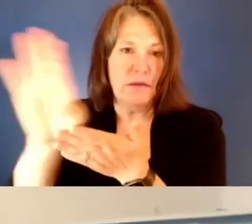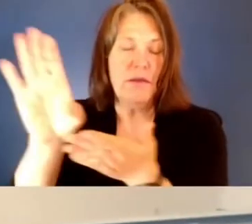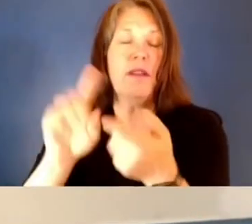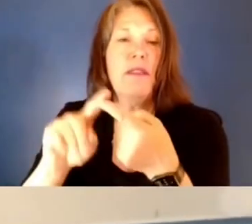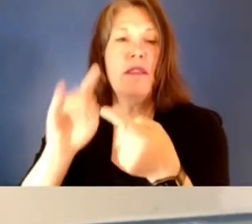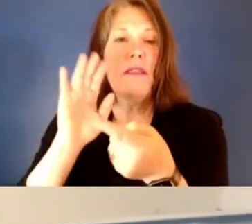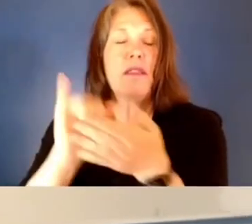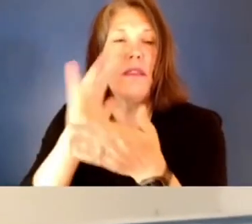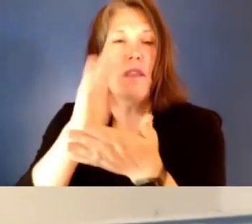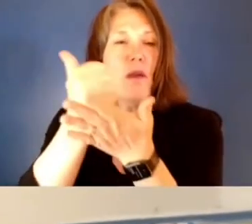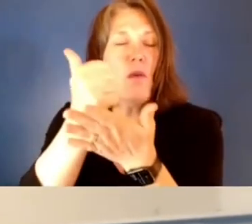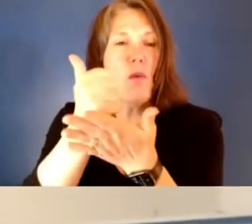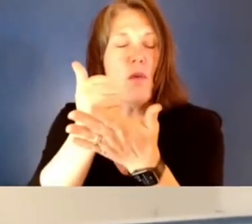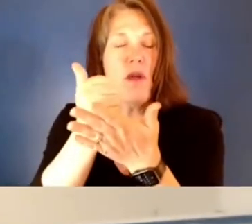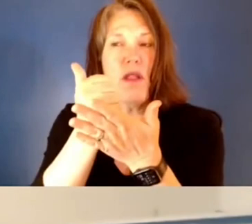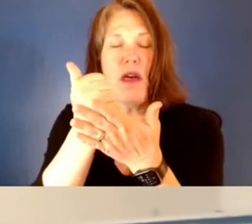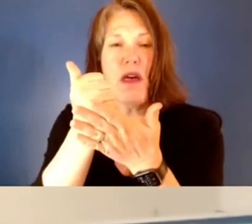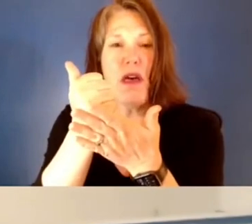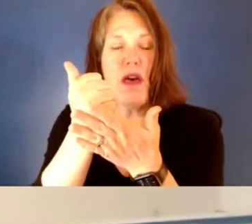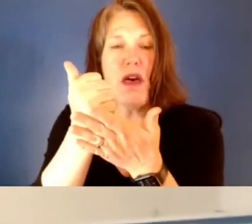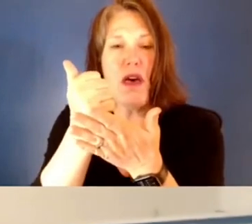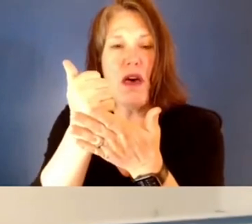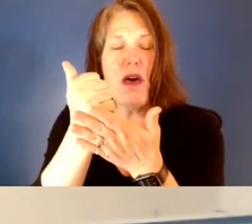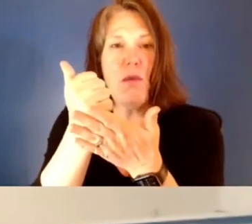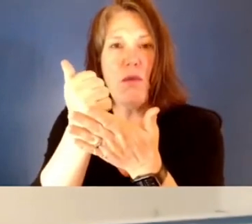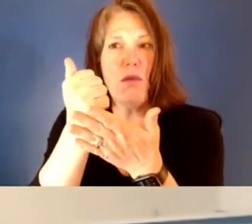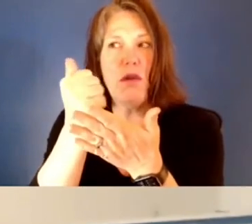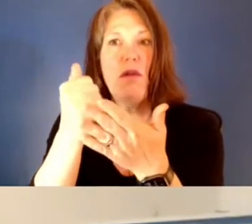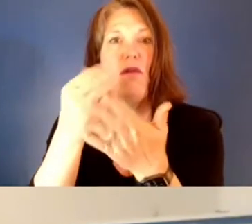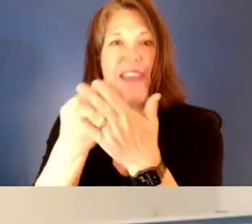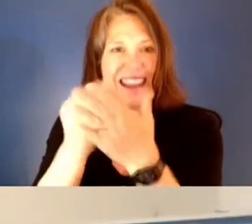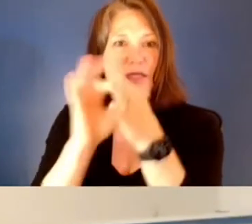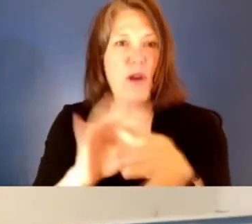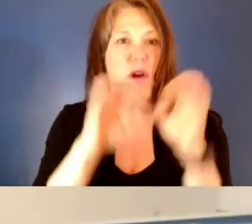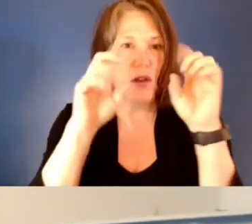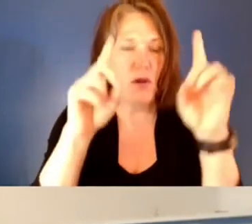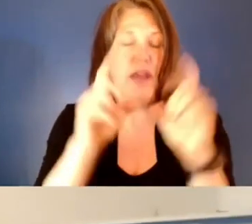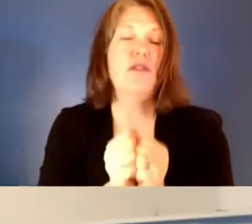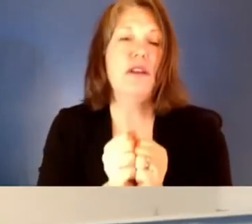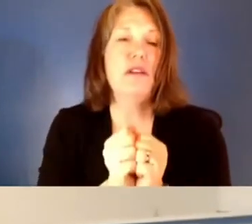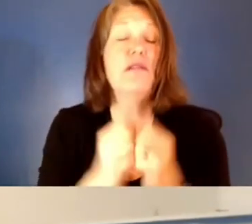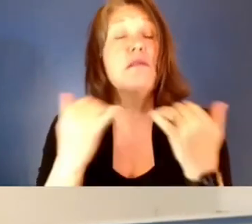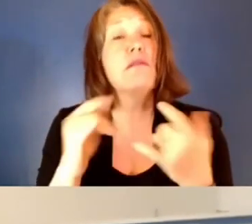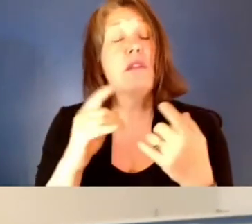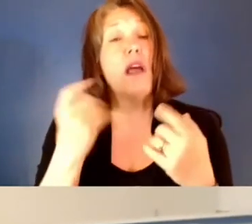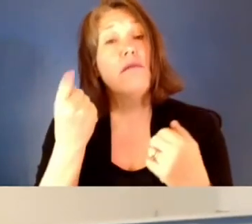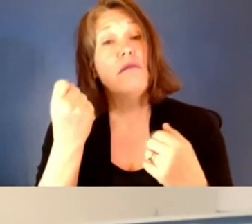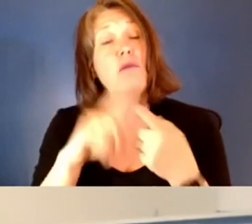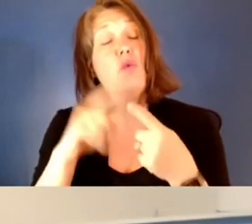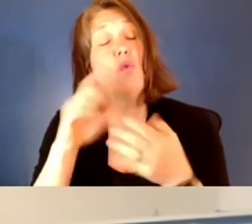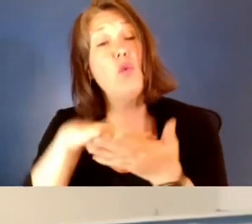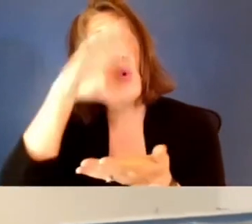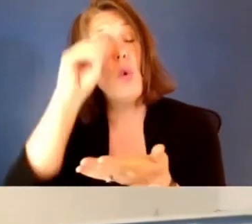of Education. Our virtual seminar is now being broadcast around the world. There's